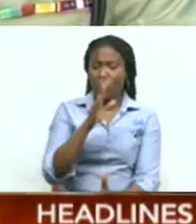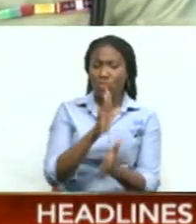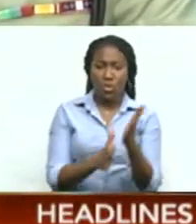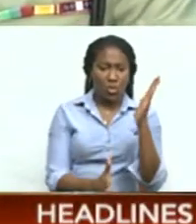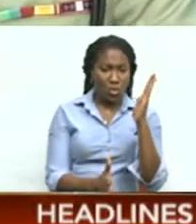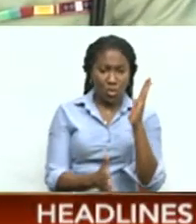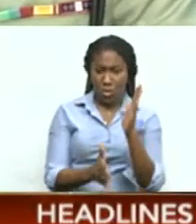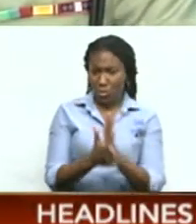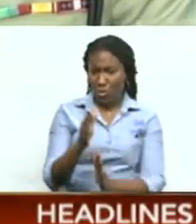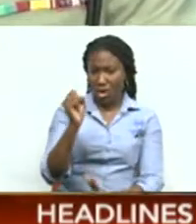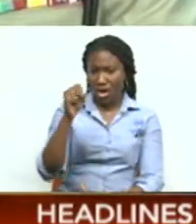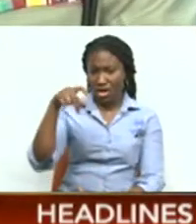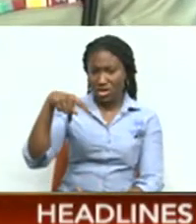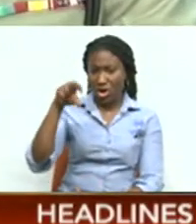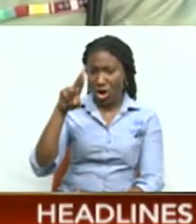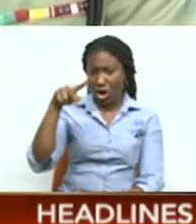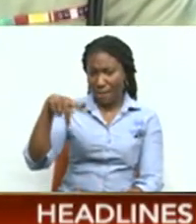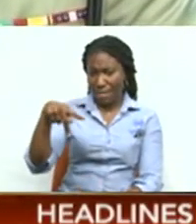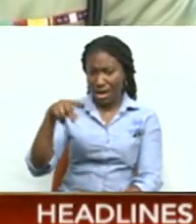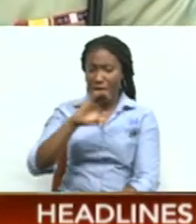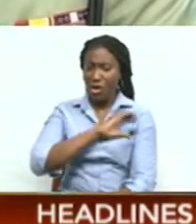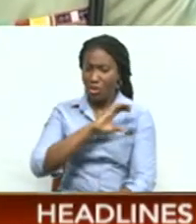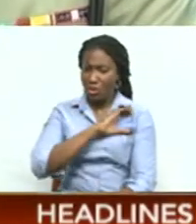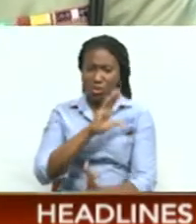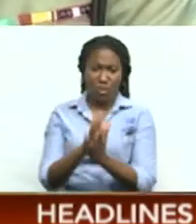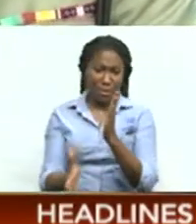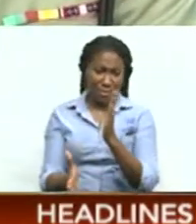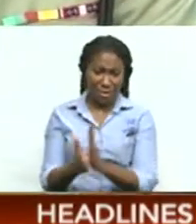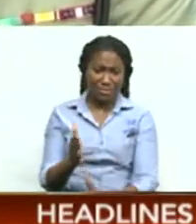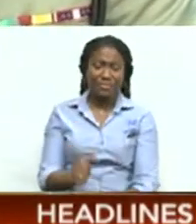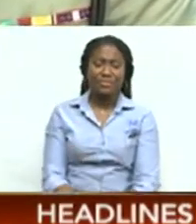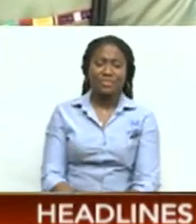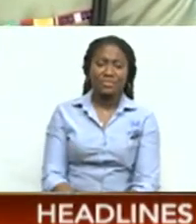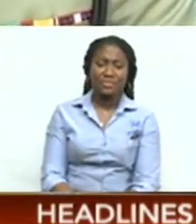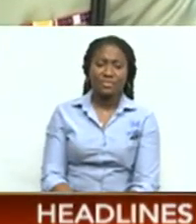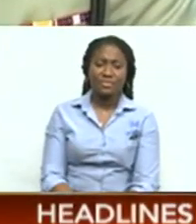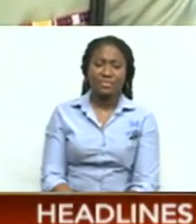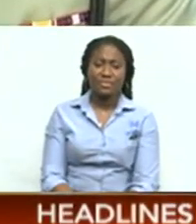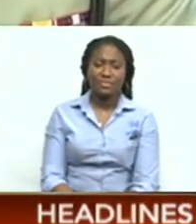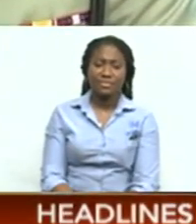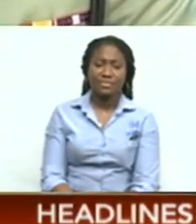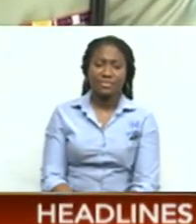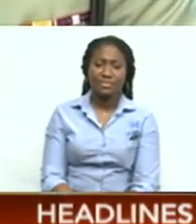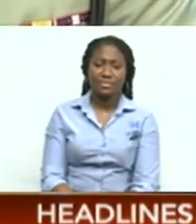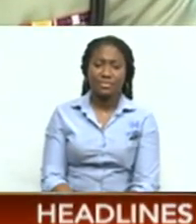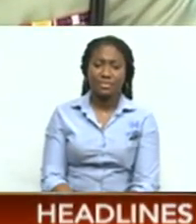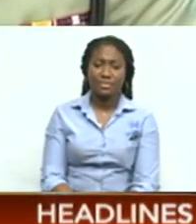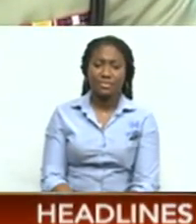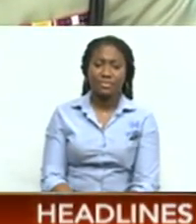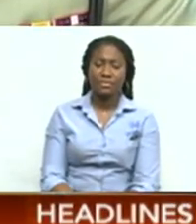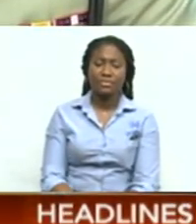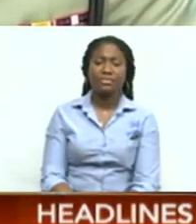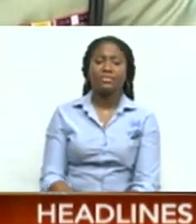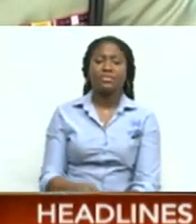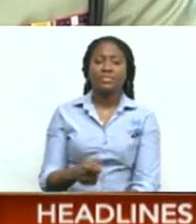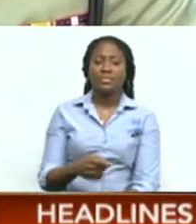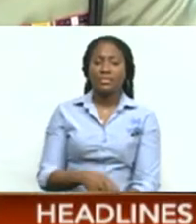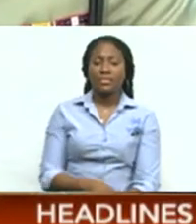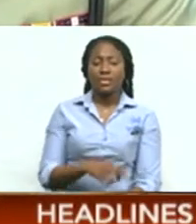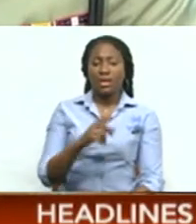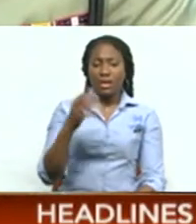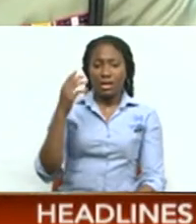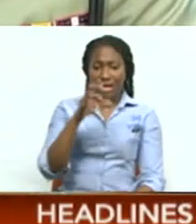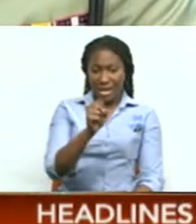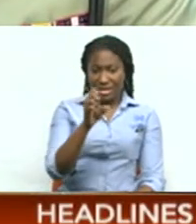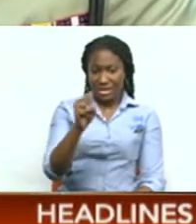special reserve officer. He was, his appointment was requested by the